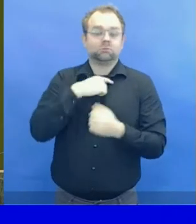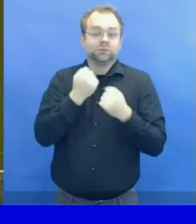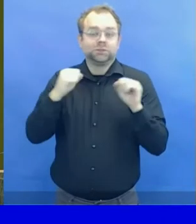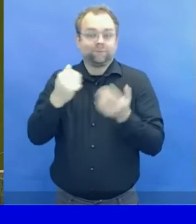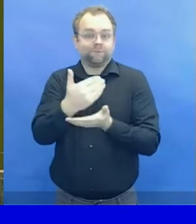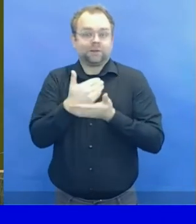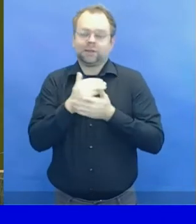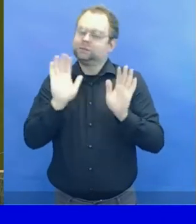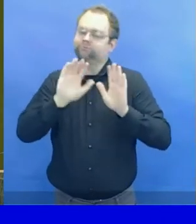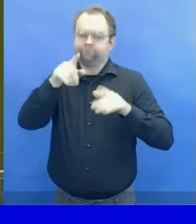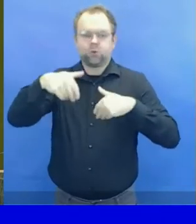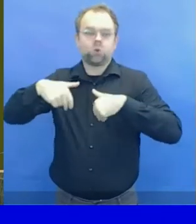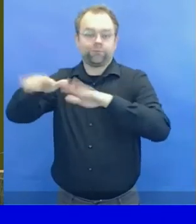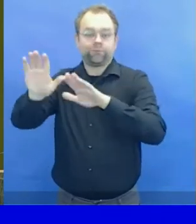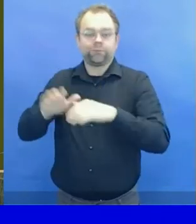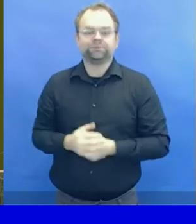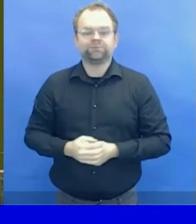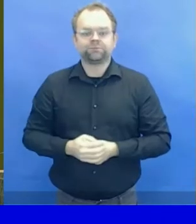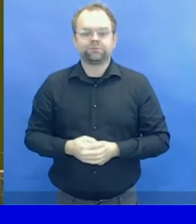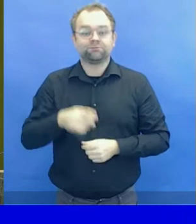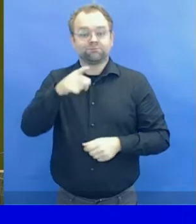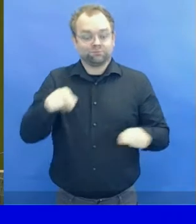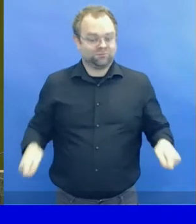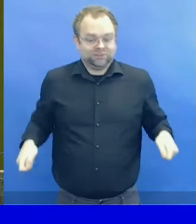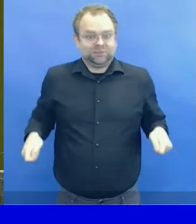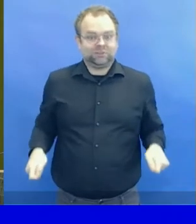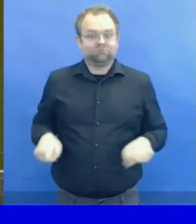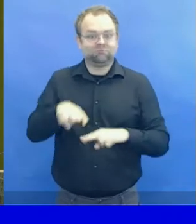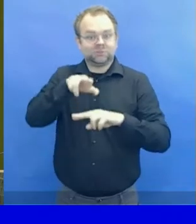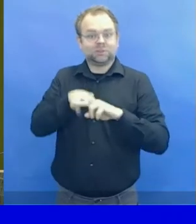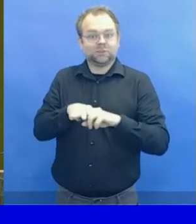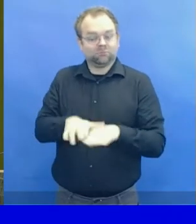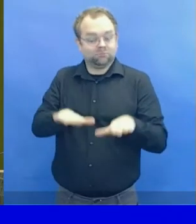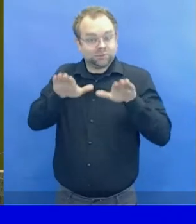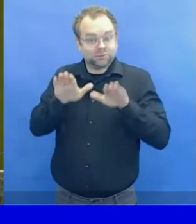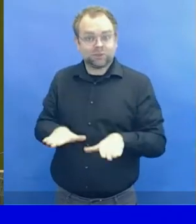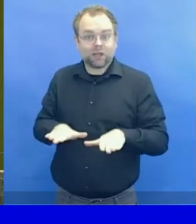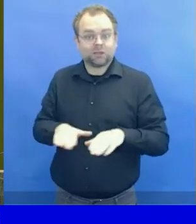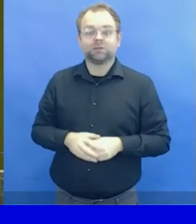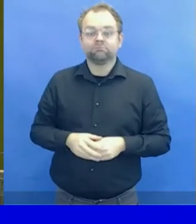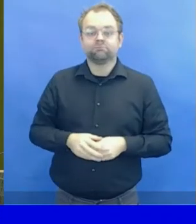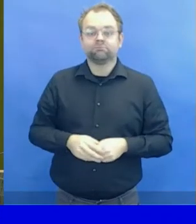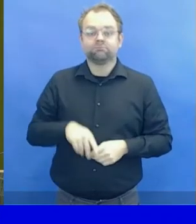and ensure the safety of those seated across the aisle from you.